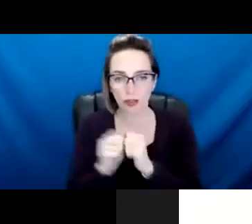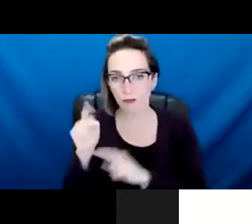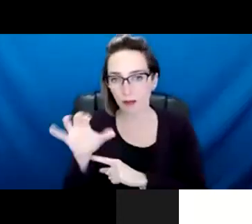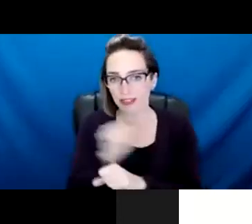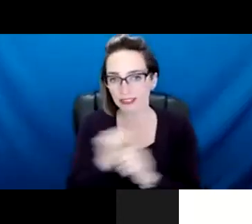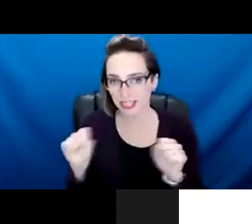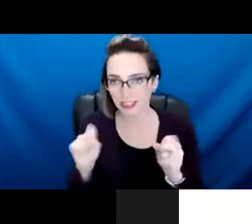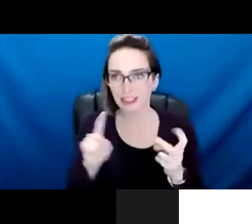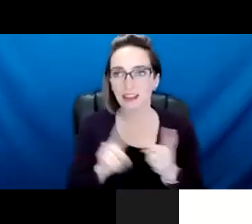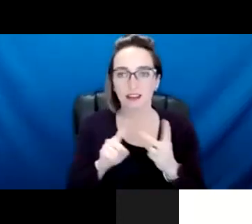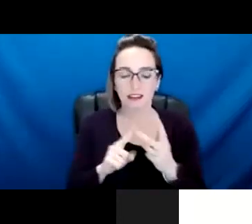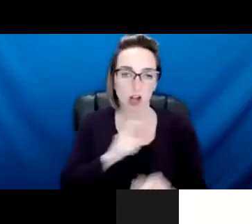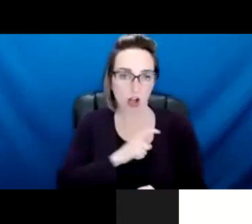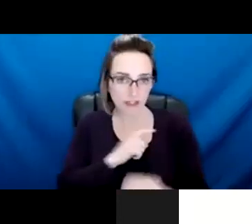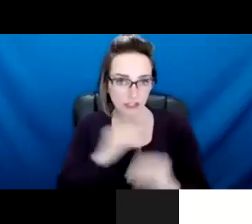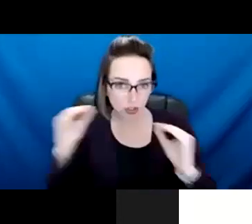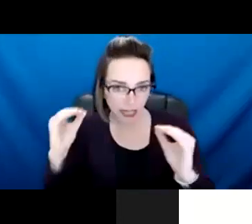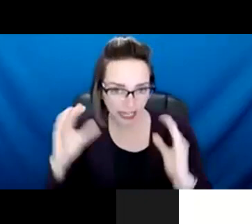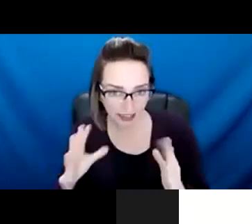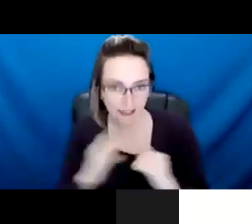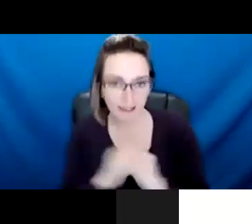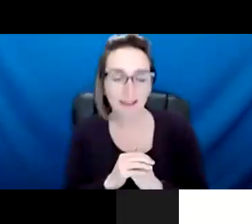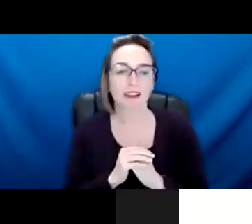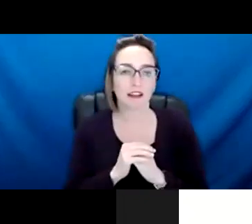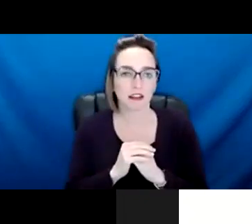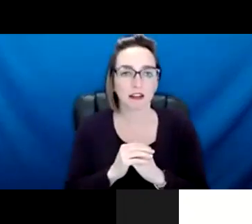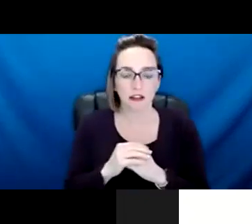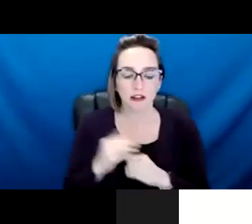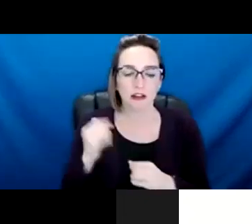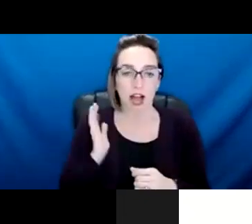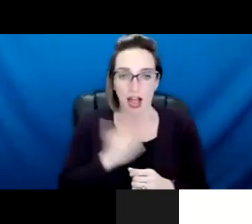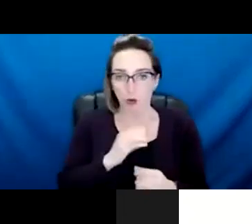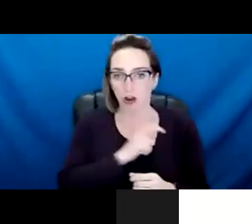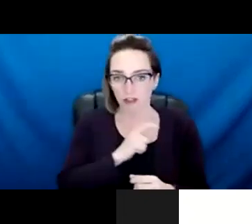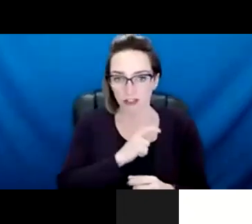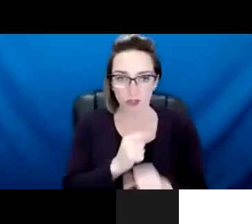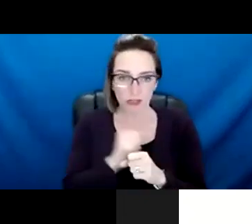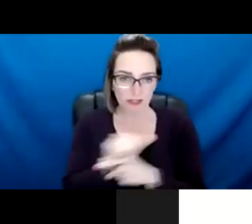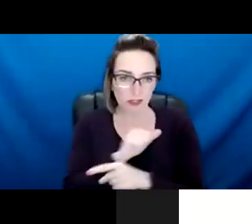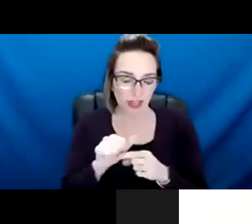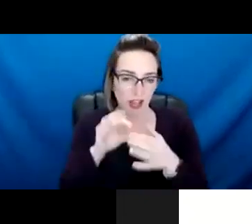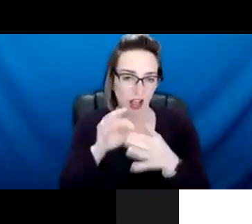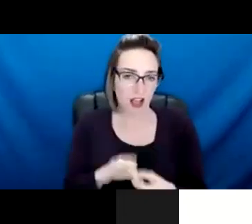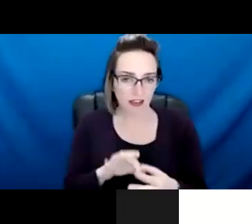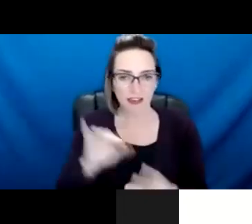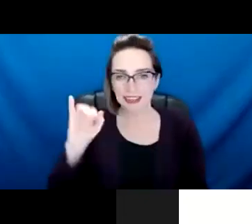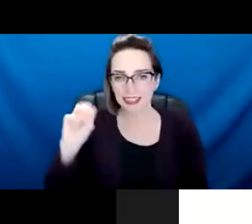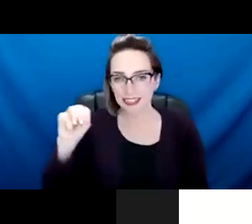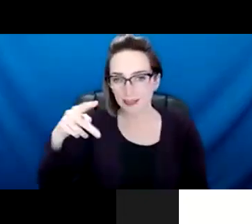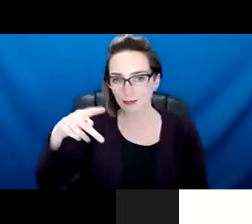the training of our officers. So our officers also have received the implicit bias training, uh, in being able to deal with, um,